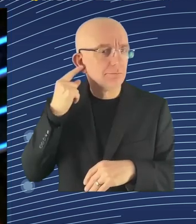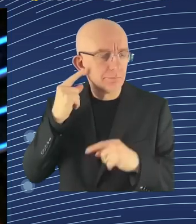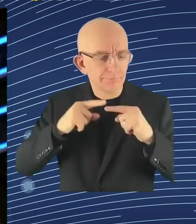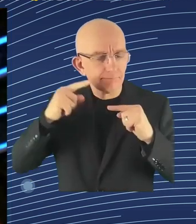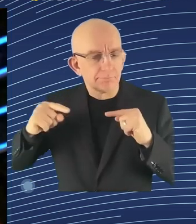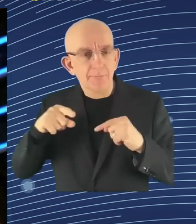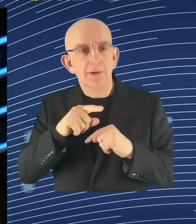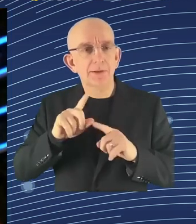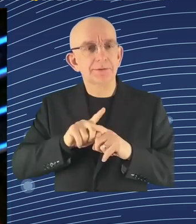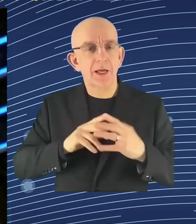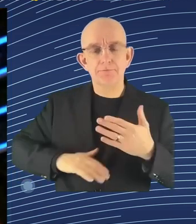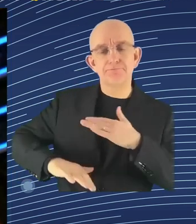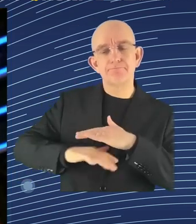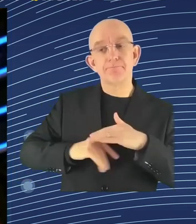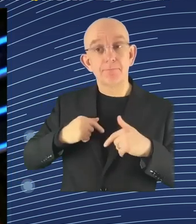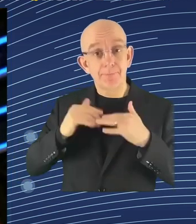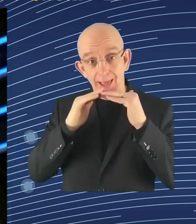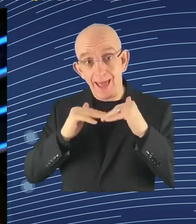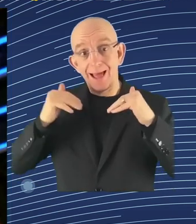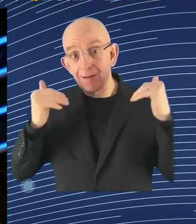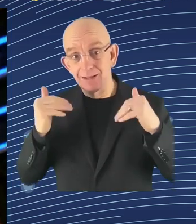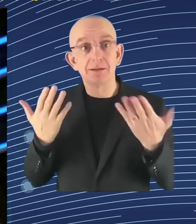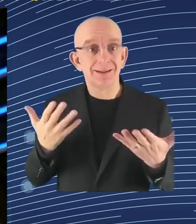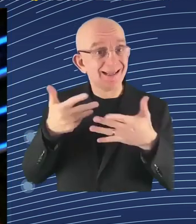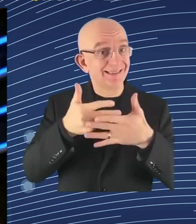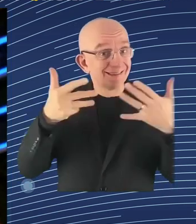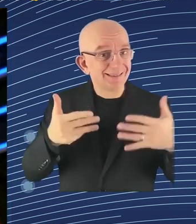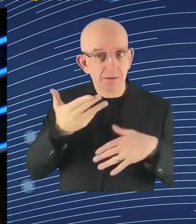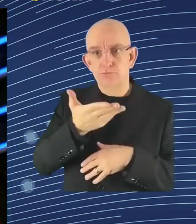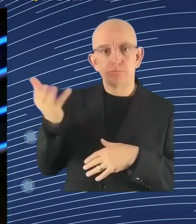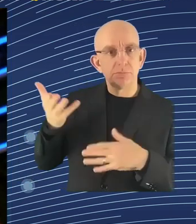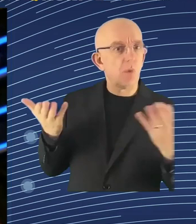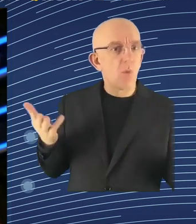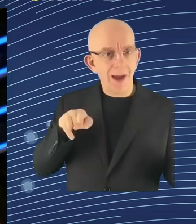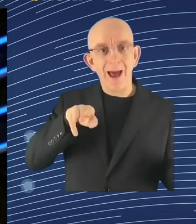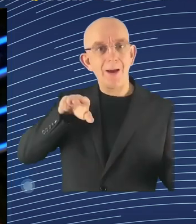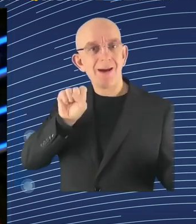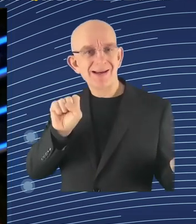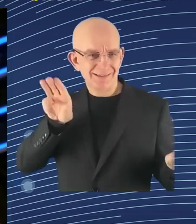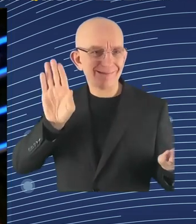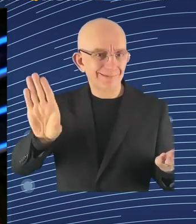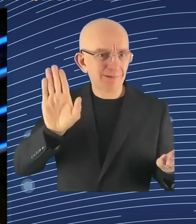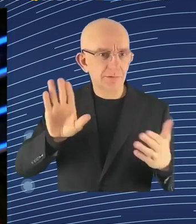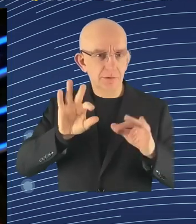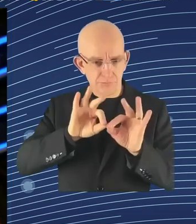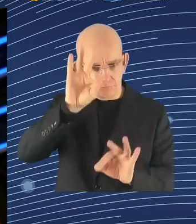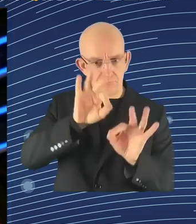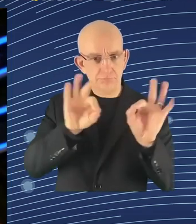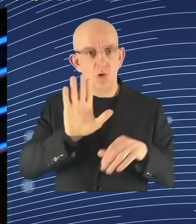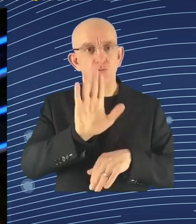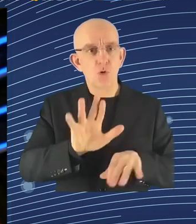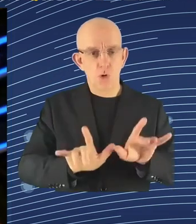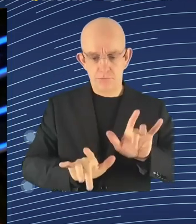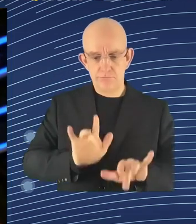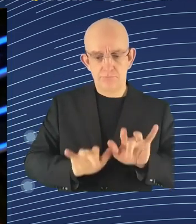and set you off against your workers in terms of who types the fastest, whether you are focused when you